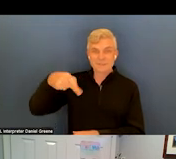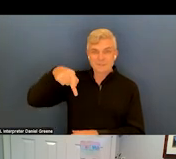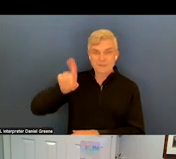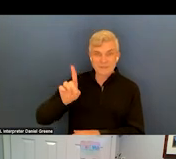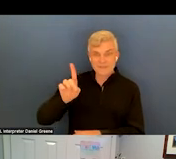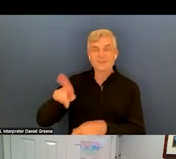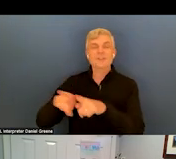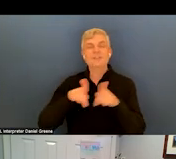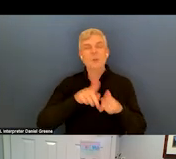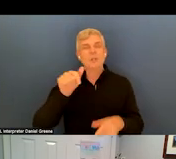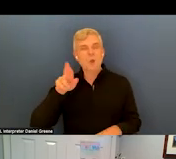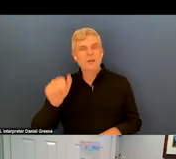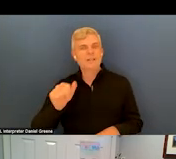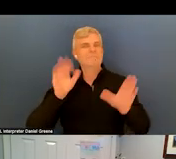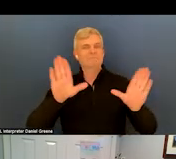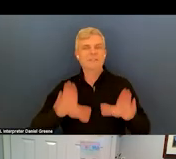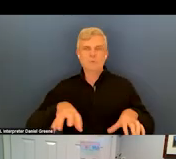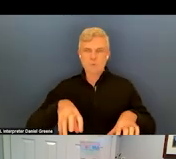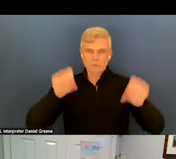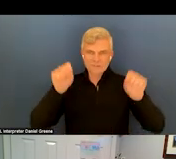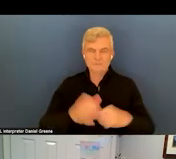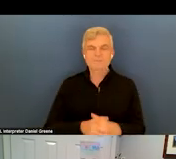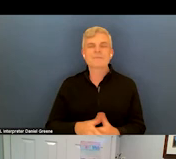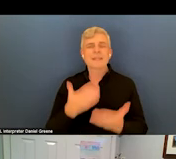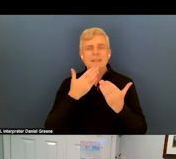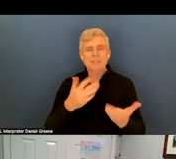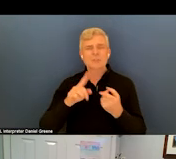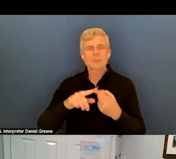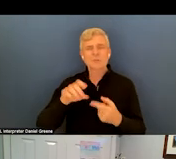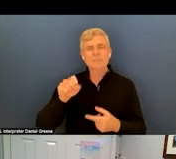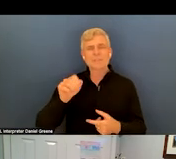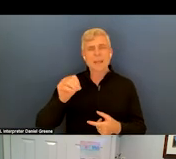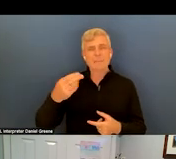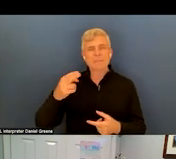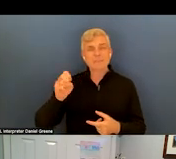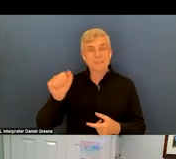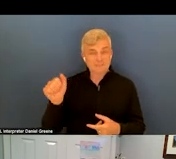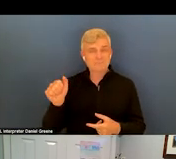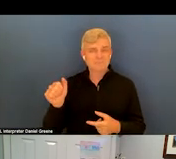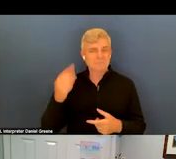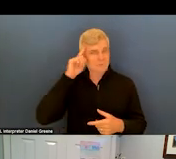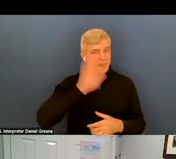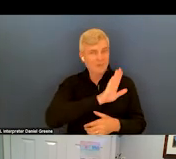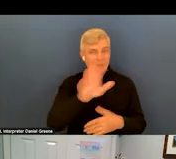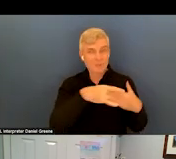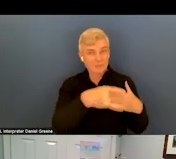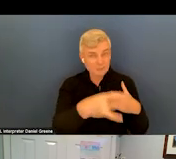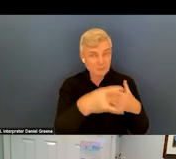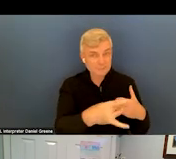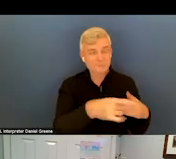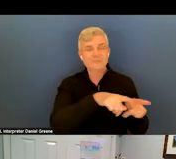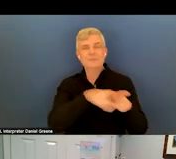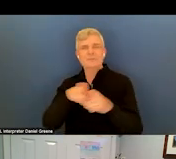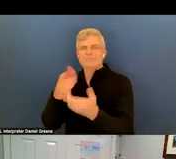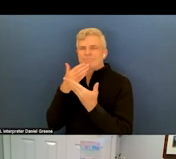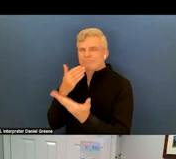I also want to extend some thanks to SAMHSA in general for their leadership and as well to Representative Orwell for all she